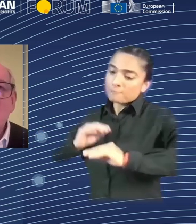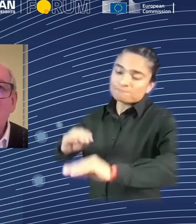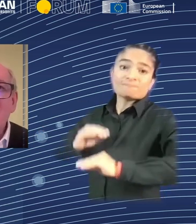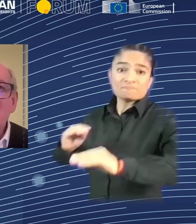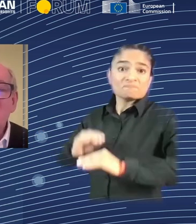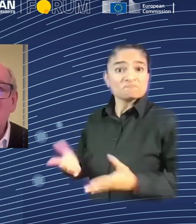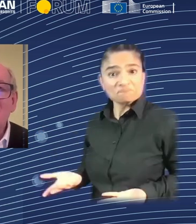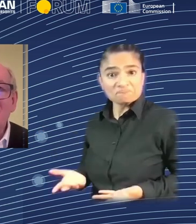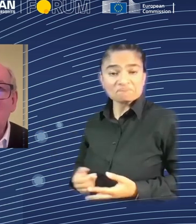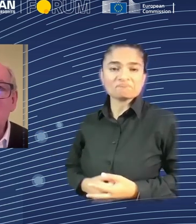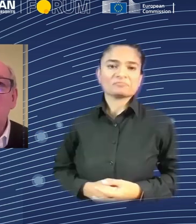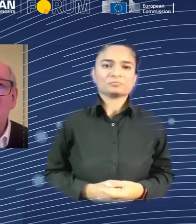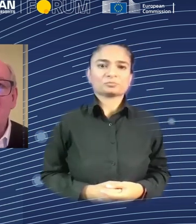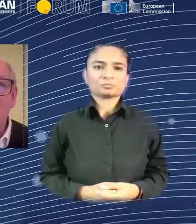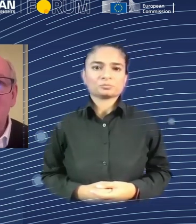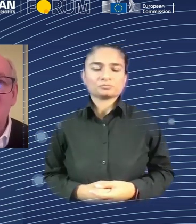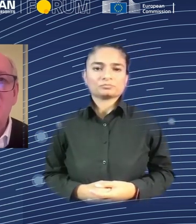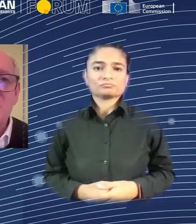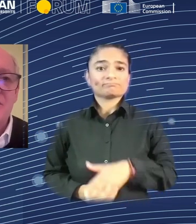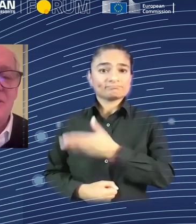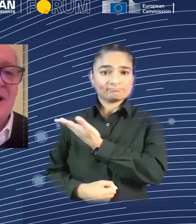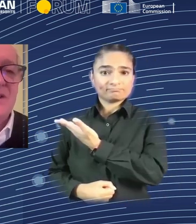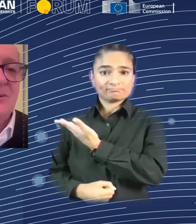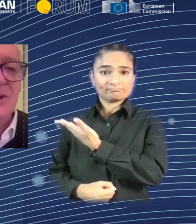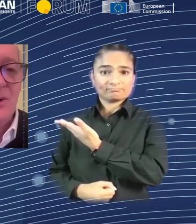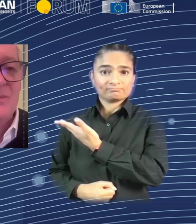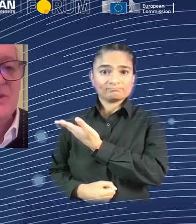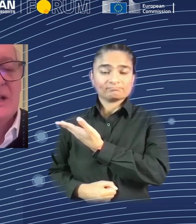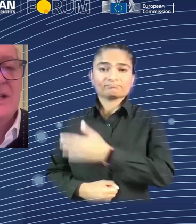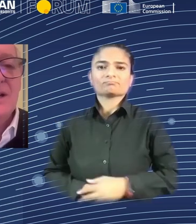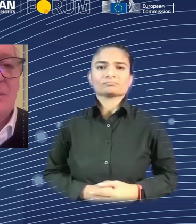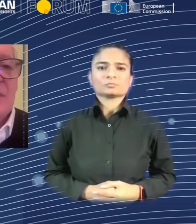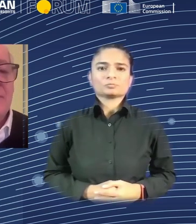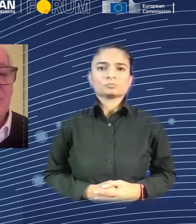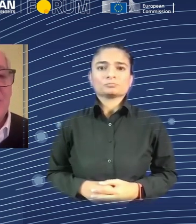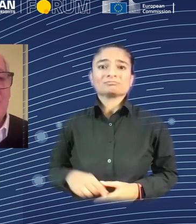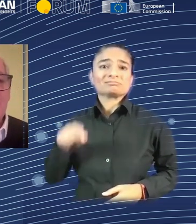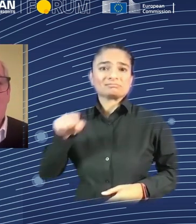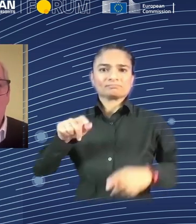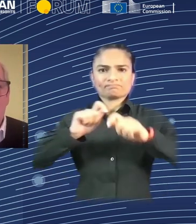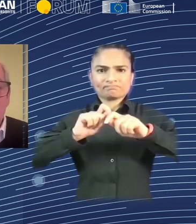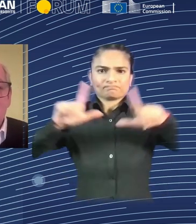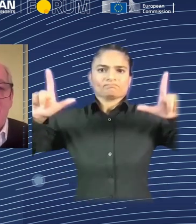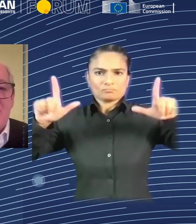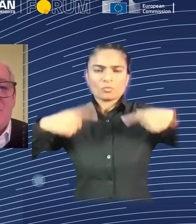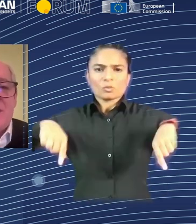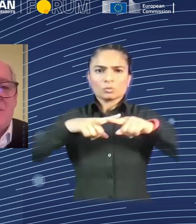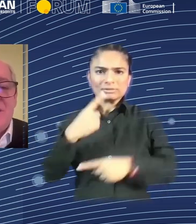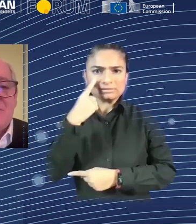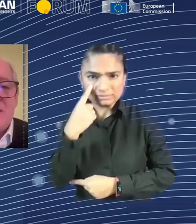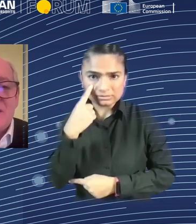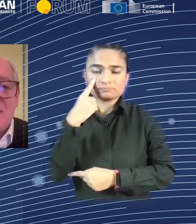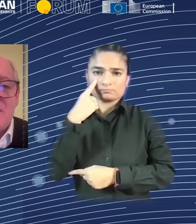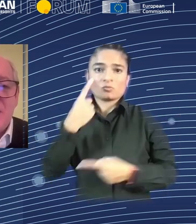Everyone thinks, wouldn't it be terrible if automation replaced all the jobs? But if you look at it from another way, if you were thinking about